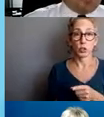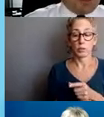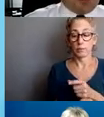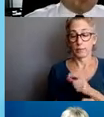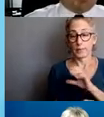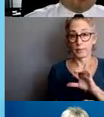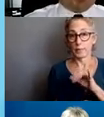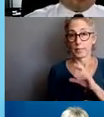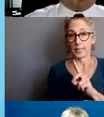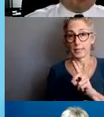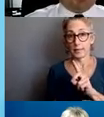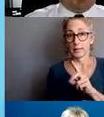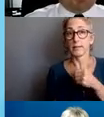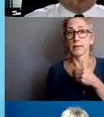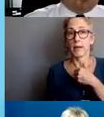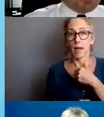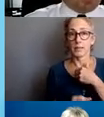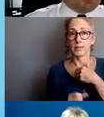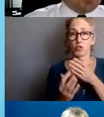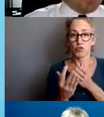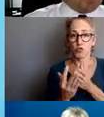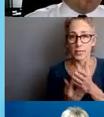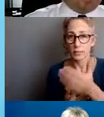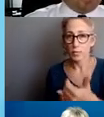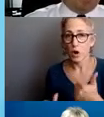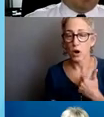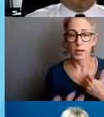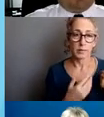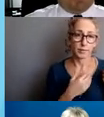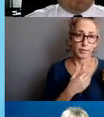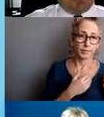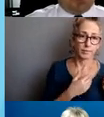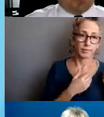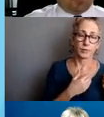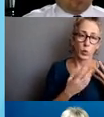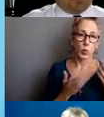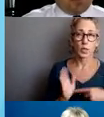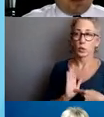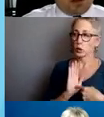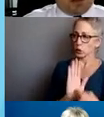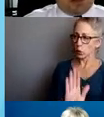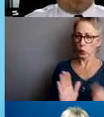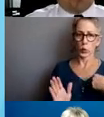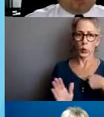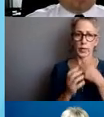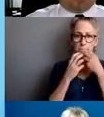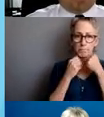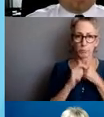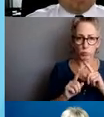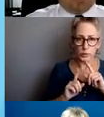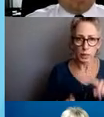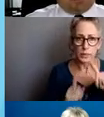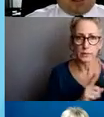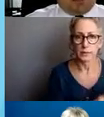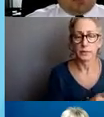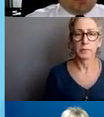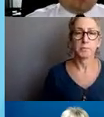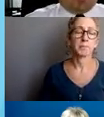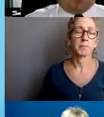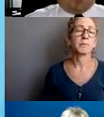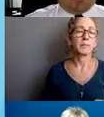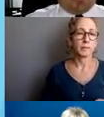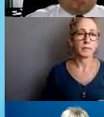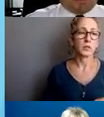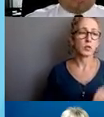transparent accountability process that reflects its responsiveness and needs of a community. These three policies lay the